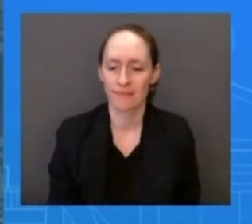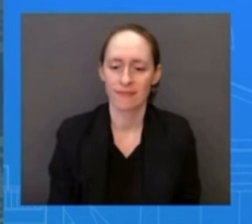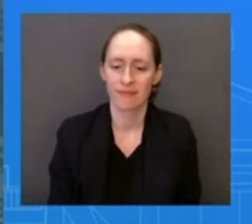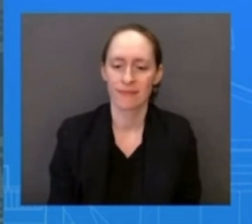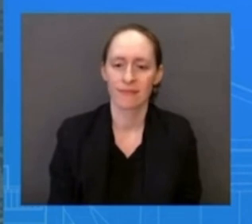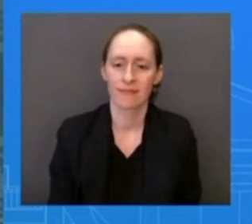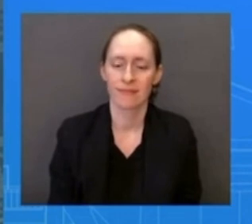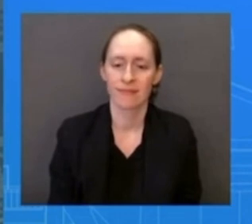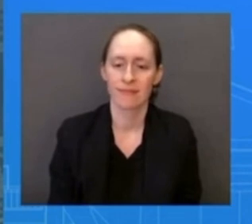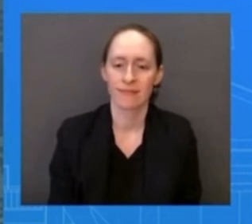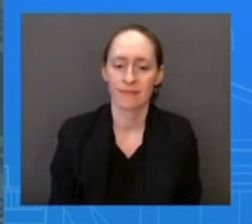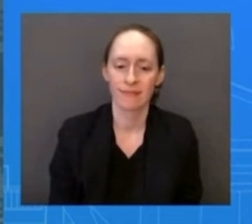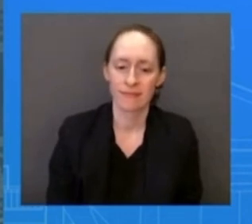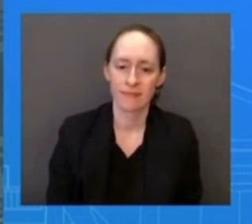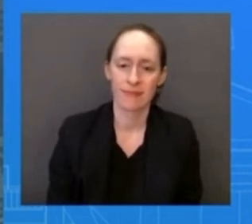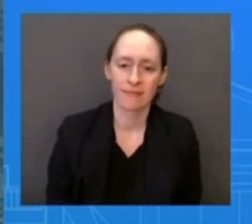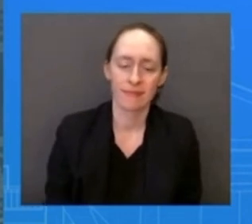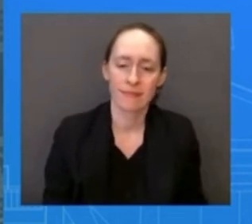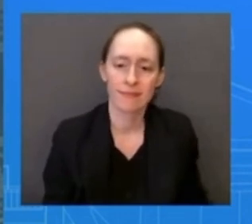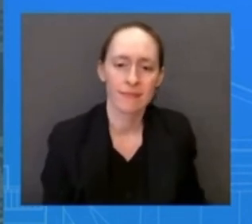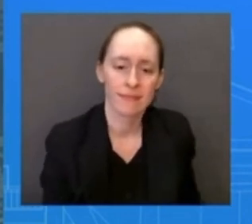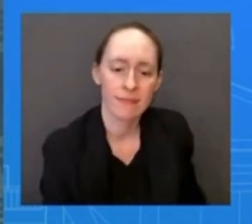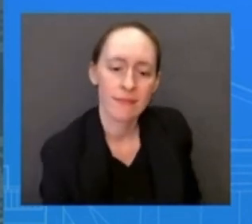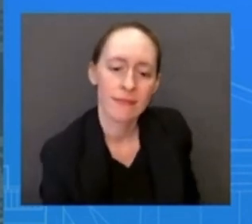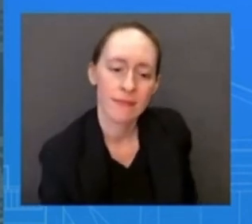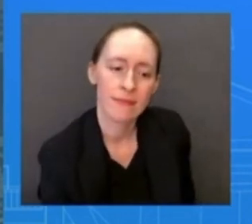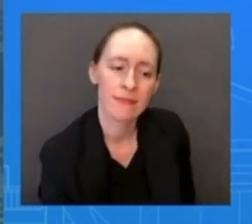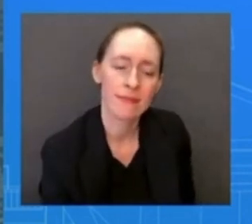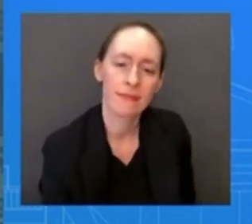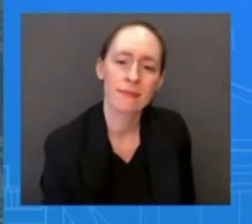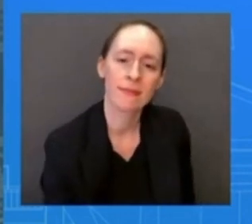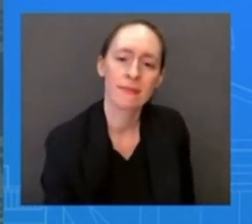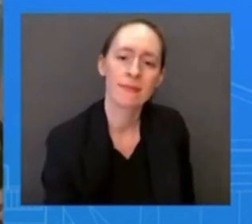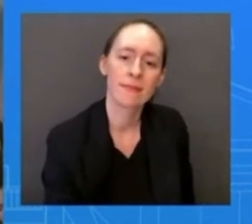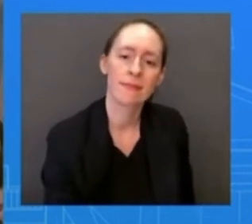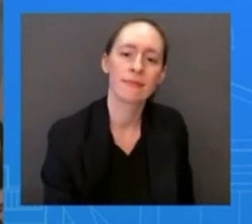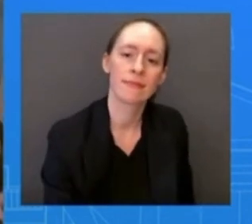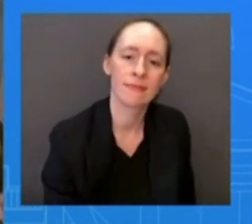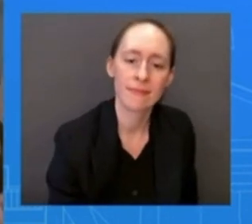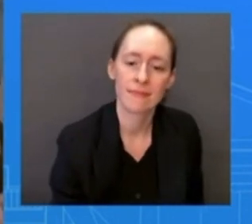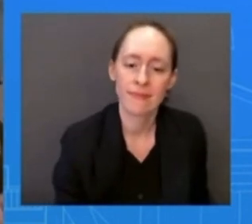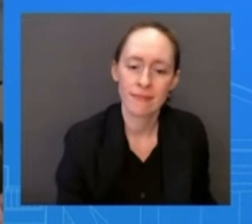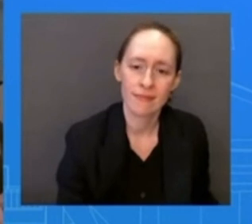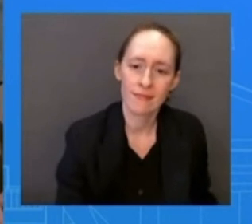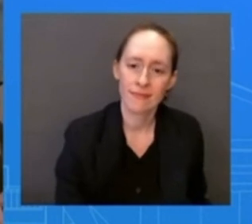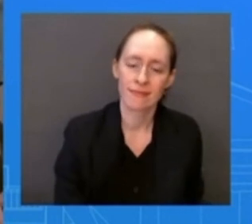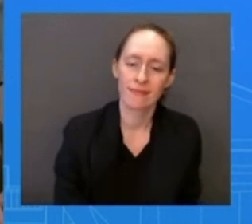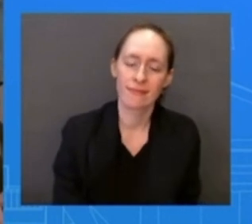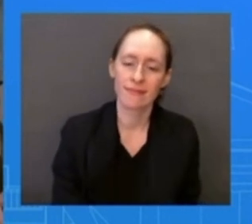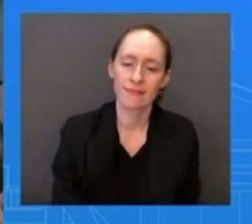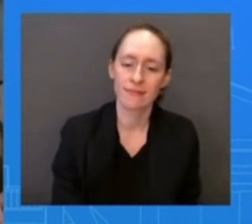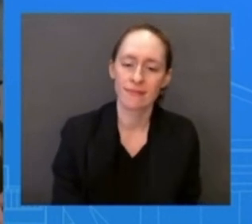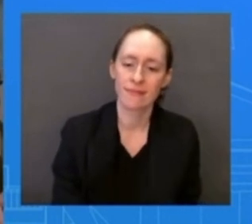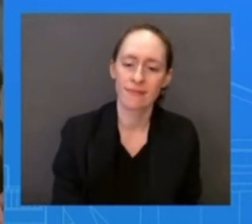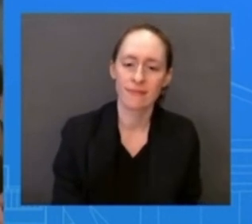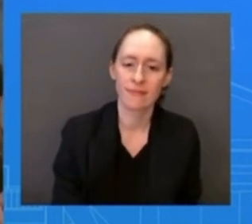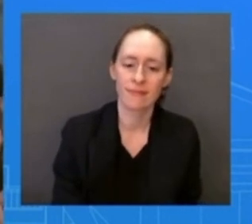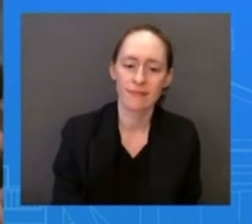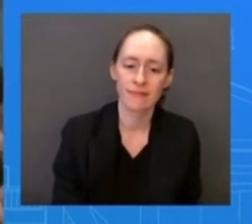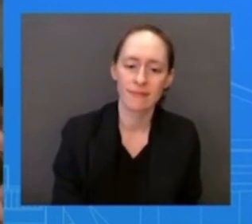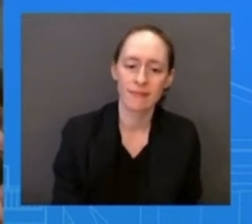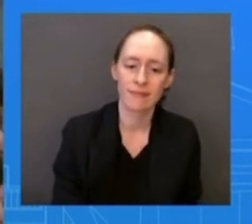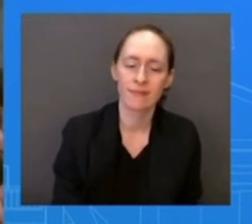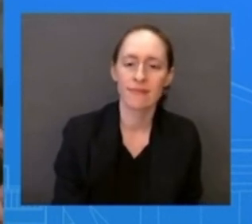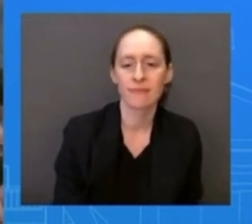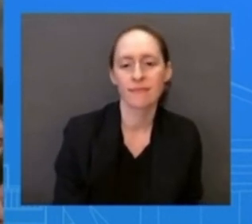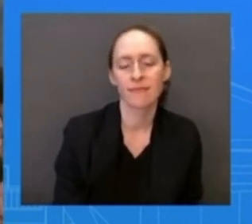Sorry, Michael. Two questions, Karine, go fast. Going back to Palestine. You say that the federal